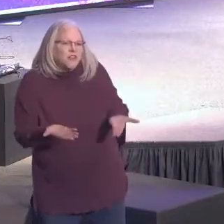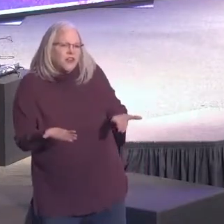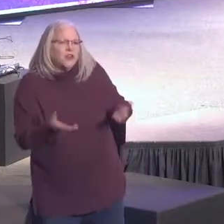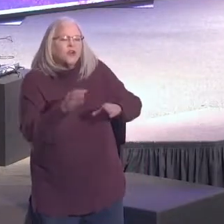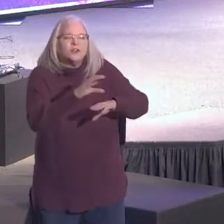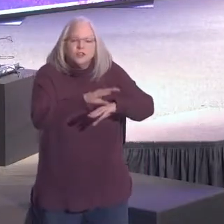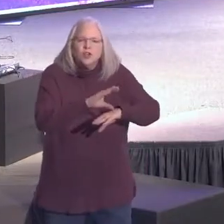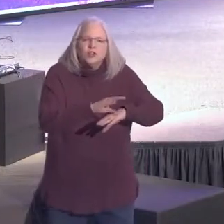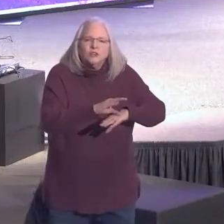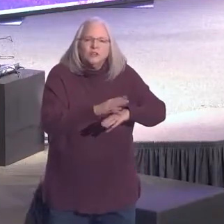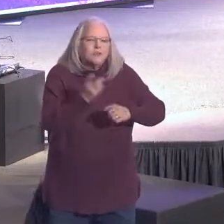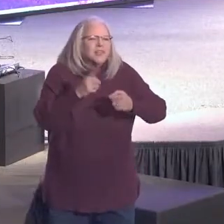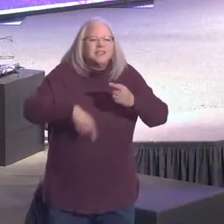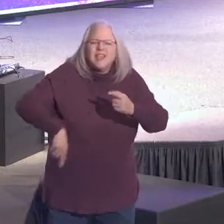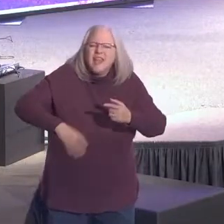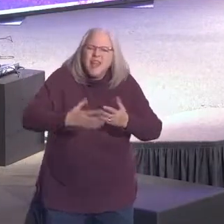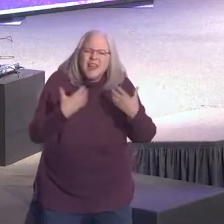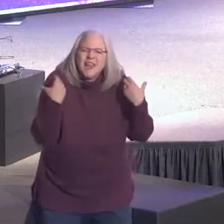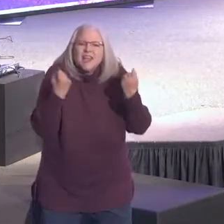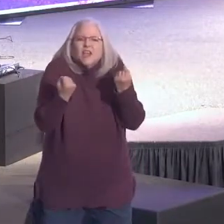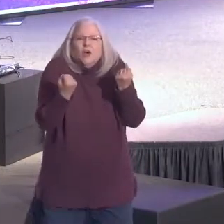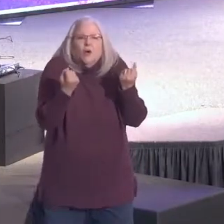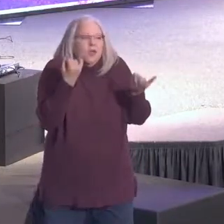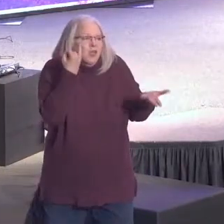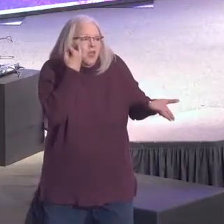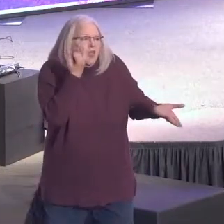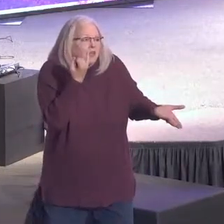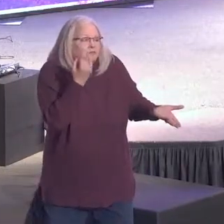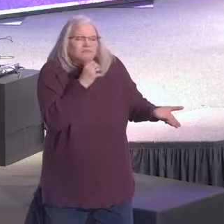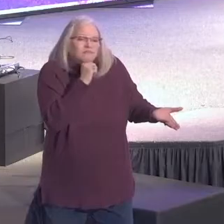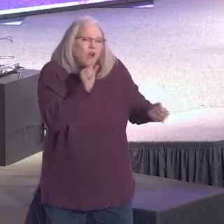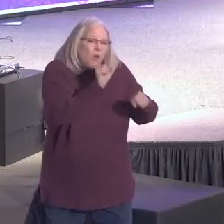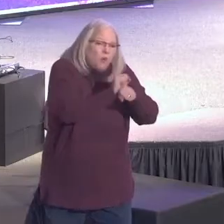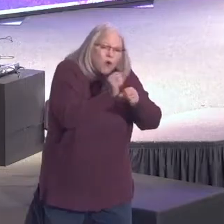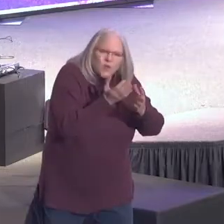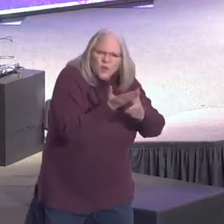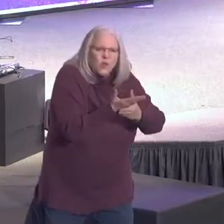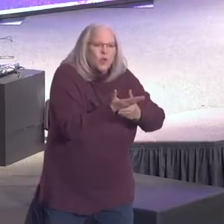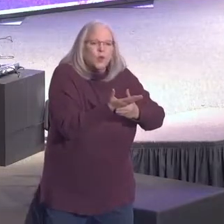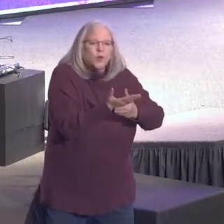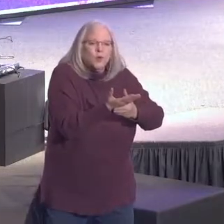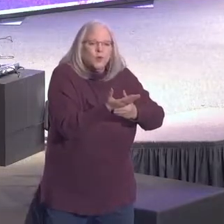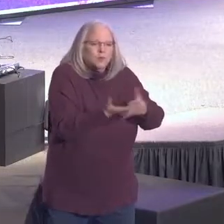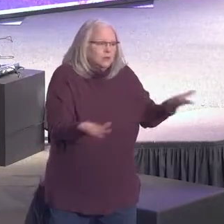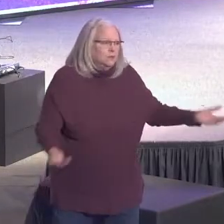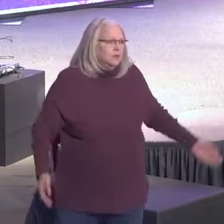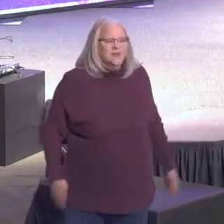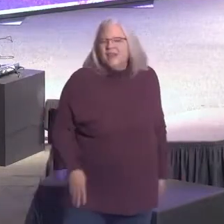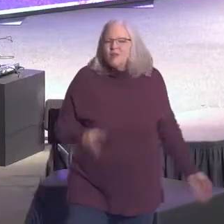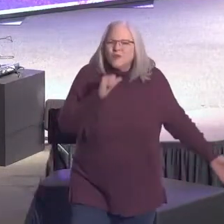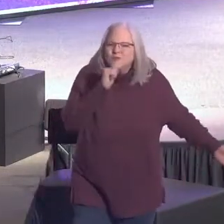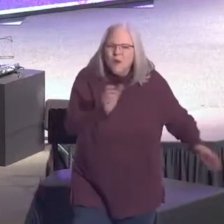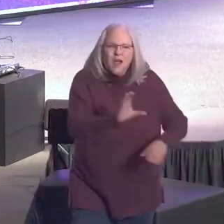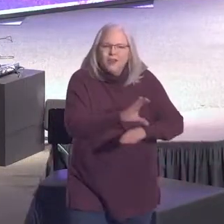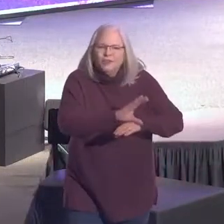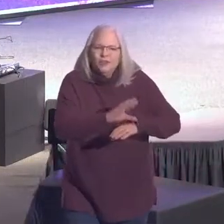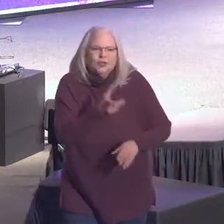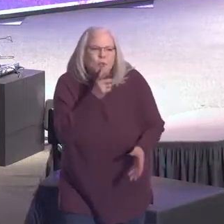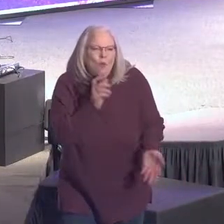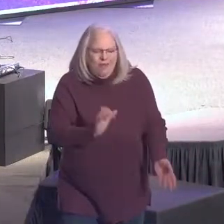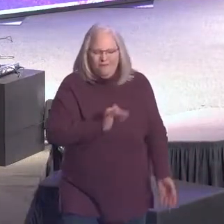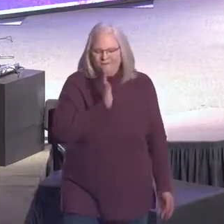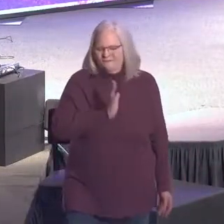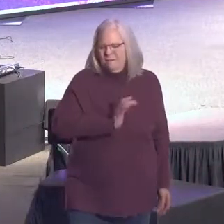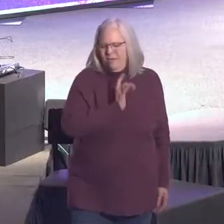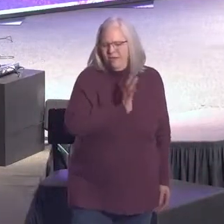Because you can't heal if you don't deal. And obviously, we don't want to be a country club for the happy,